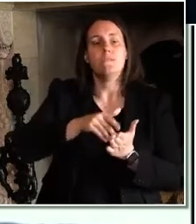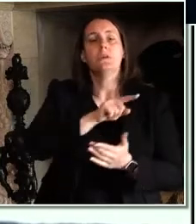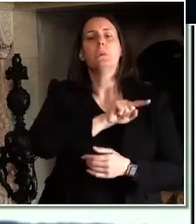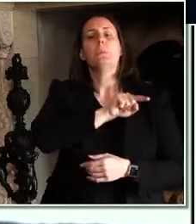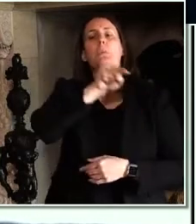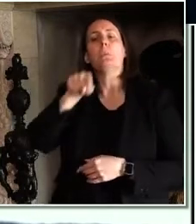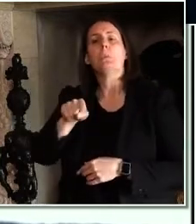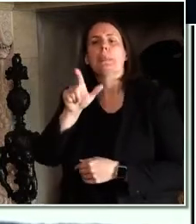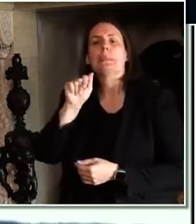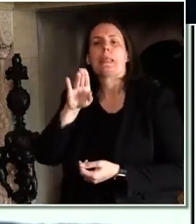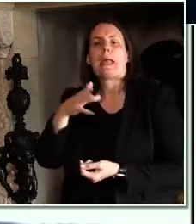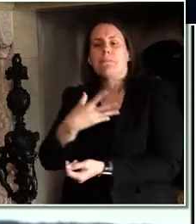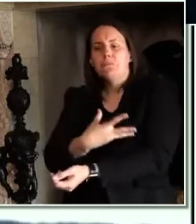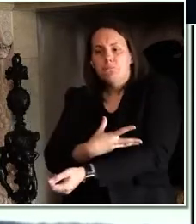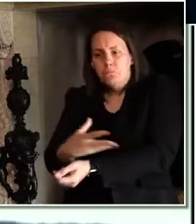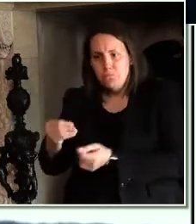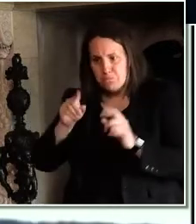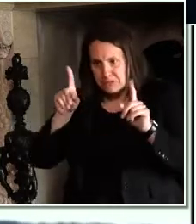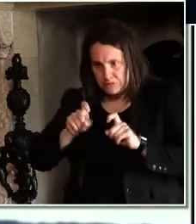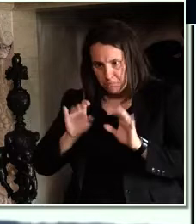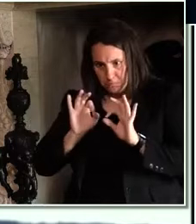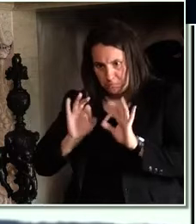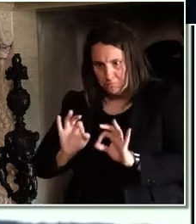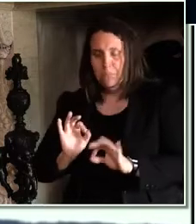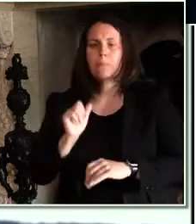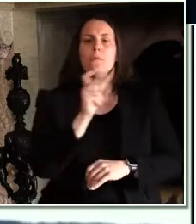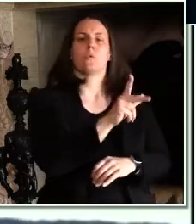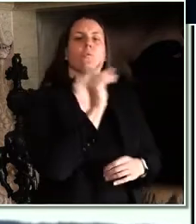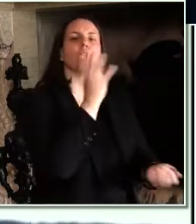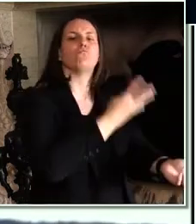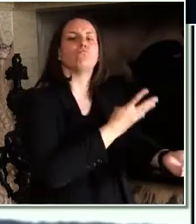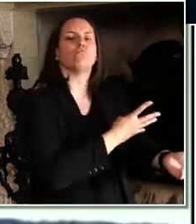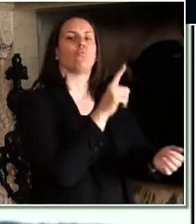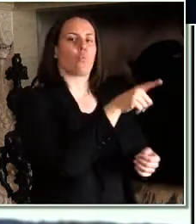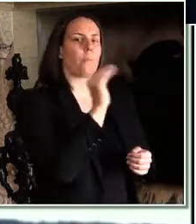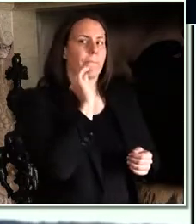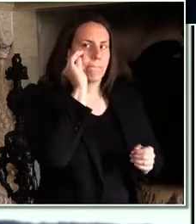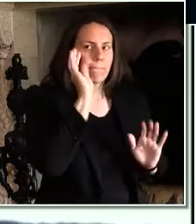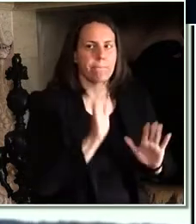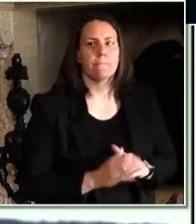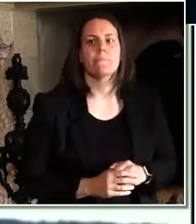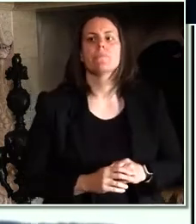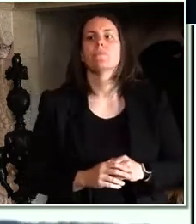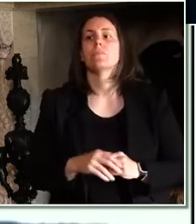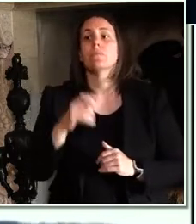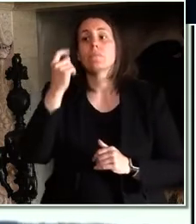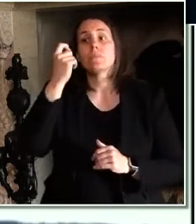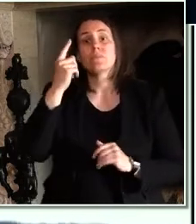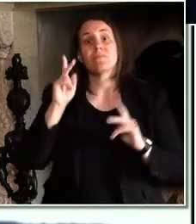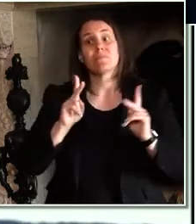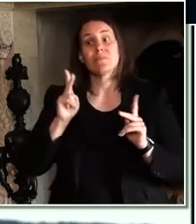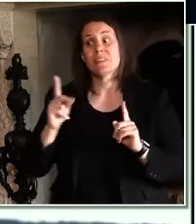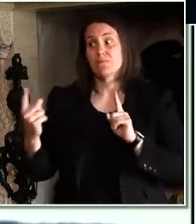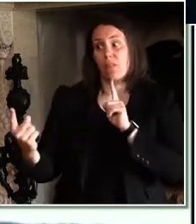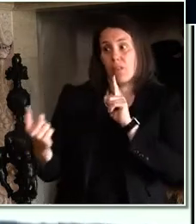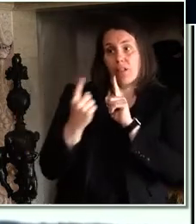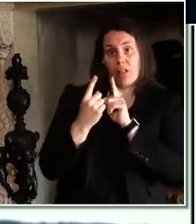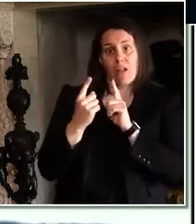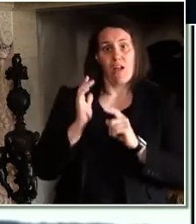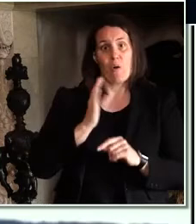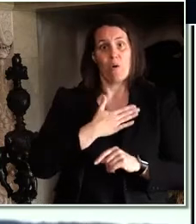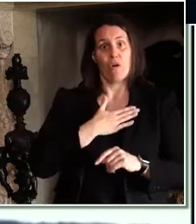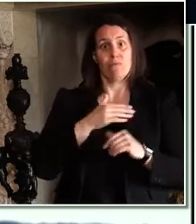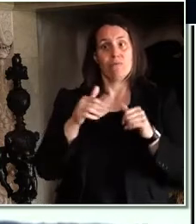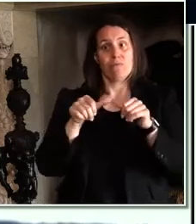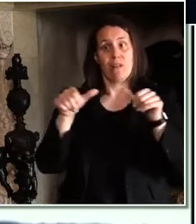coming into the center is stopped at the door. They're all given masks to wear as have temperature taken and are asked screening questions.